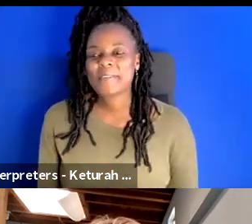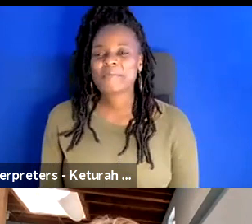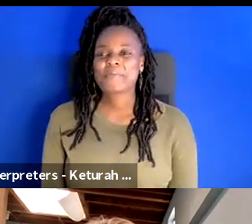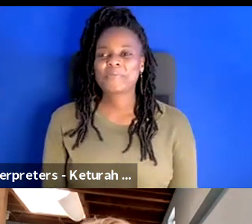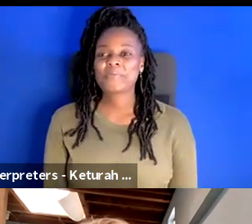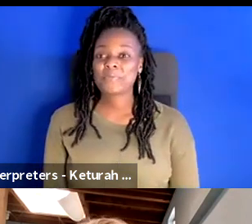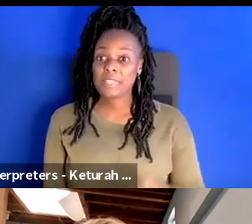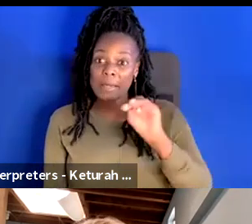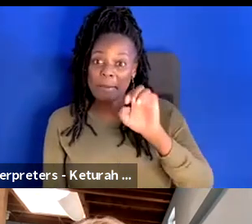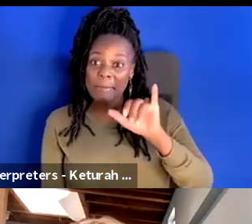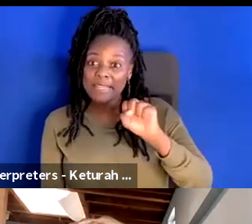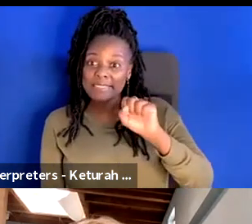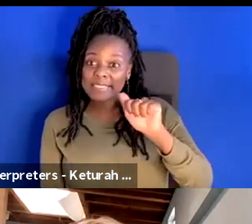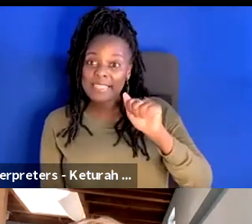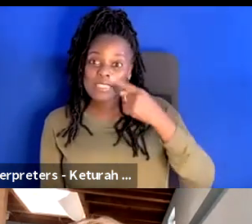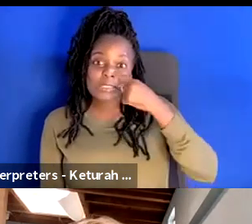Melissa McQueen.